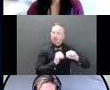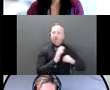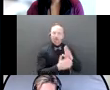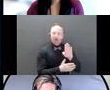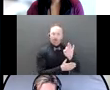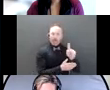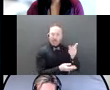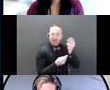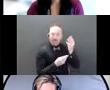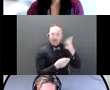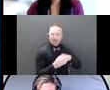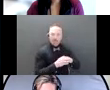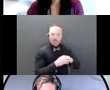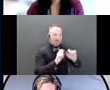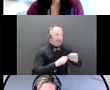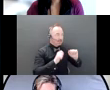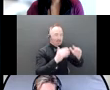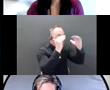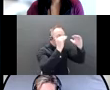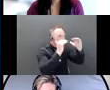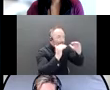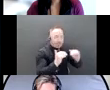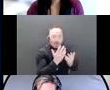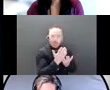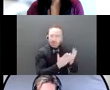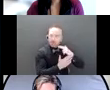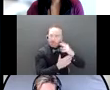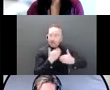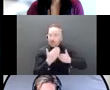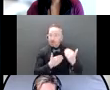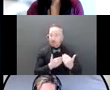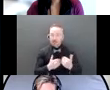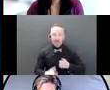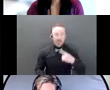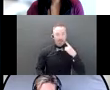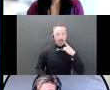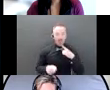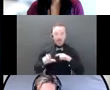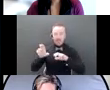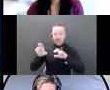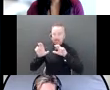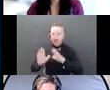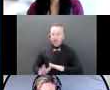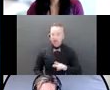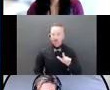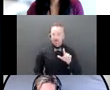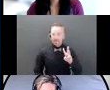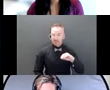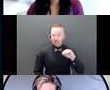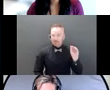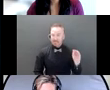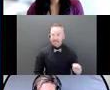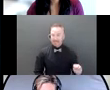We did some research studies and we found that I think it was approximately 26% of investors that have reported that they don't understand